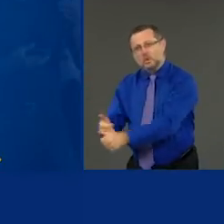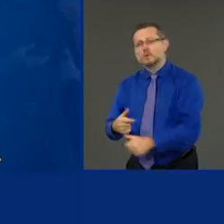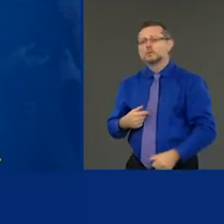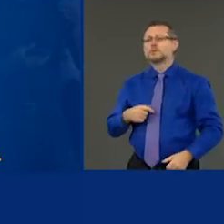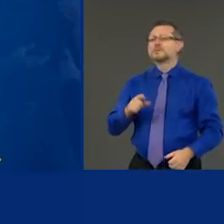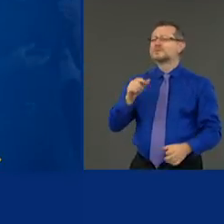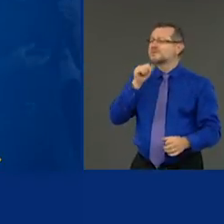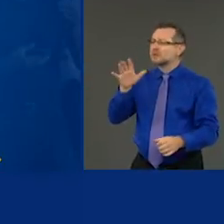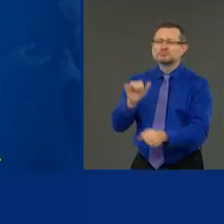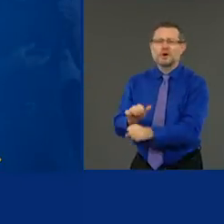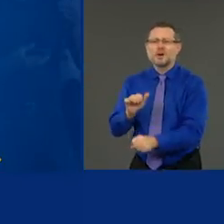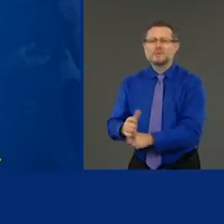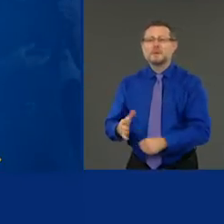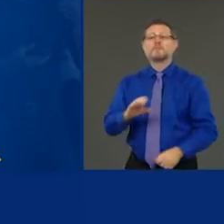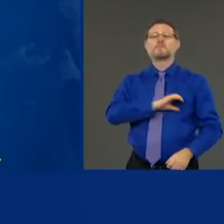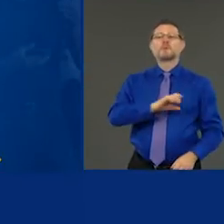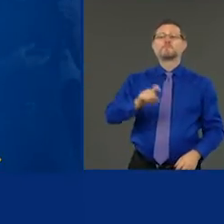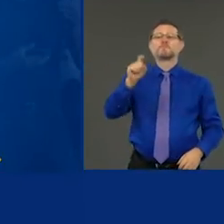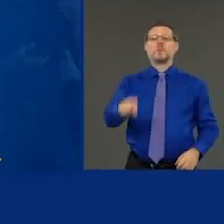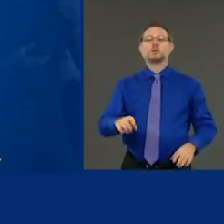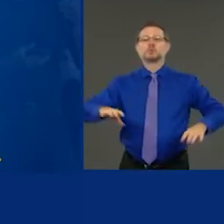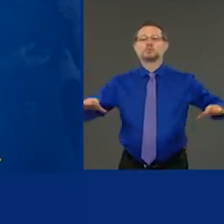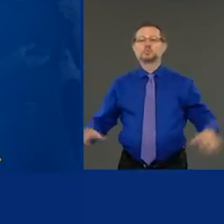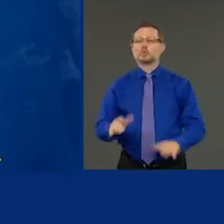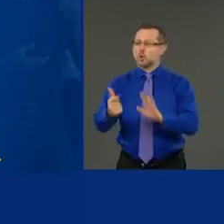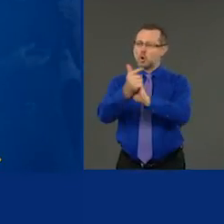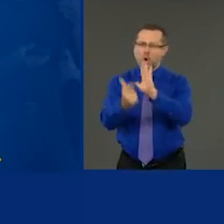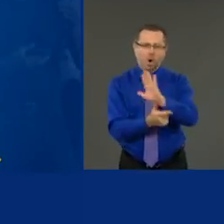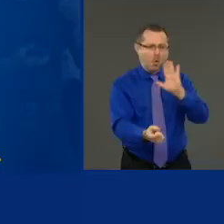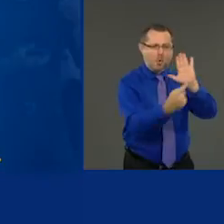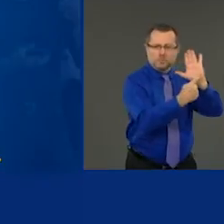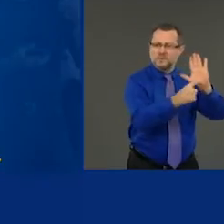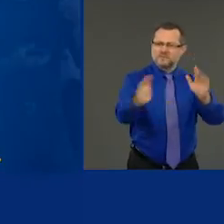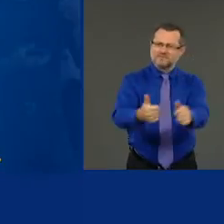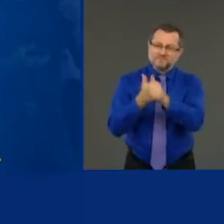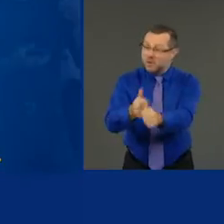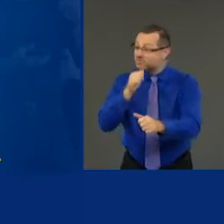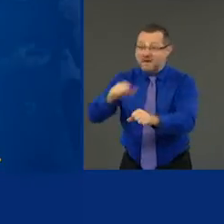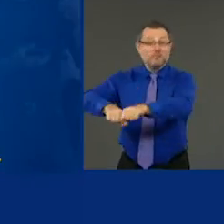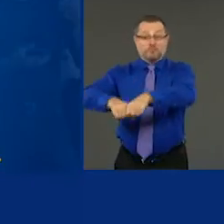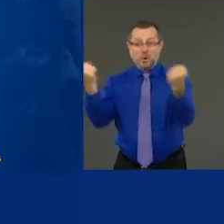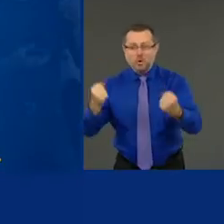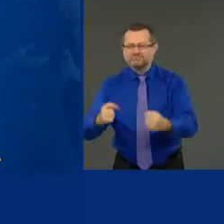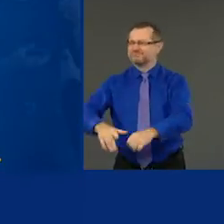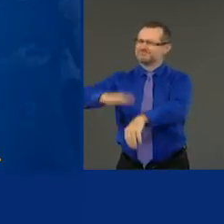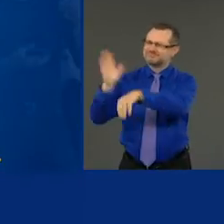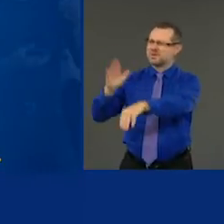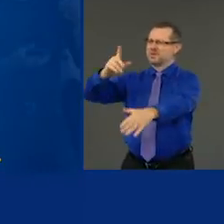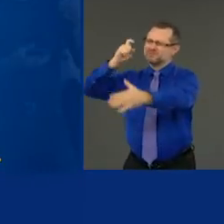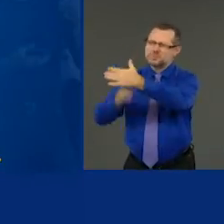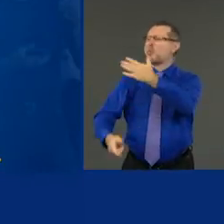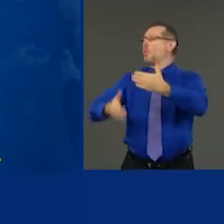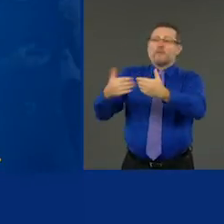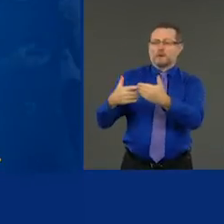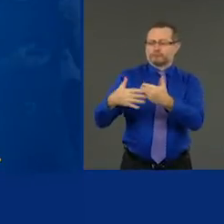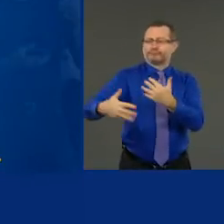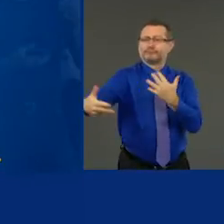departments have to enforce the law. They have to enforce the law. That is the only line between